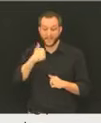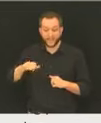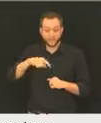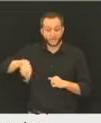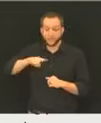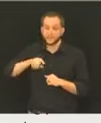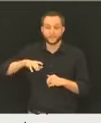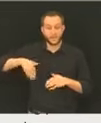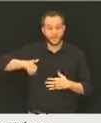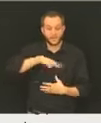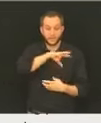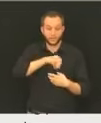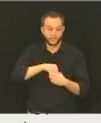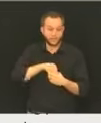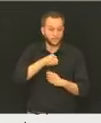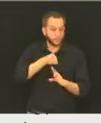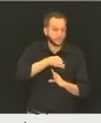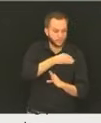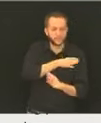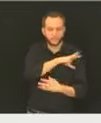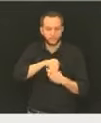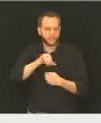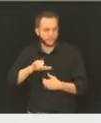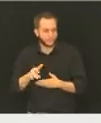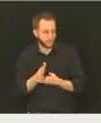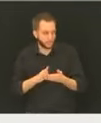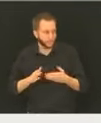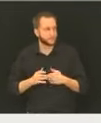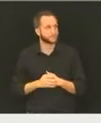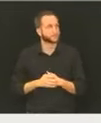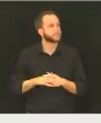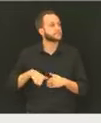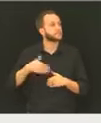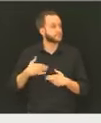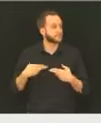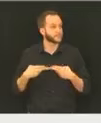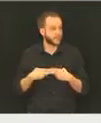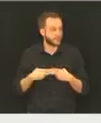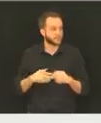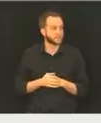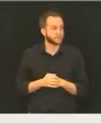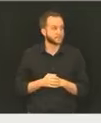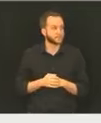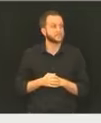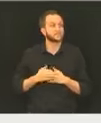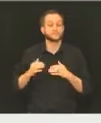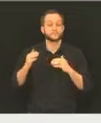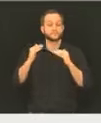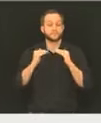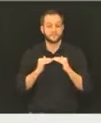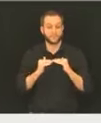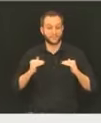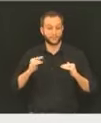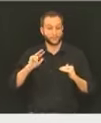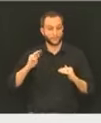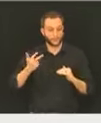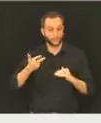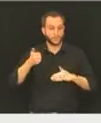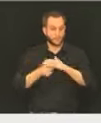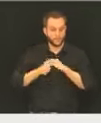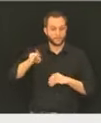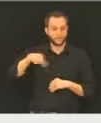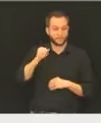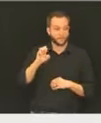federal pharmacy partnership program. Next slide. And then tier three, again, will include